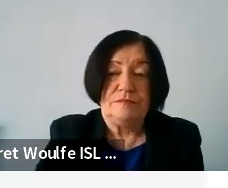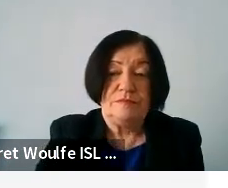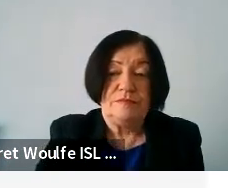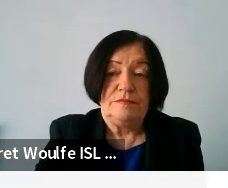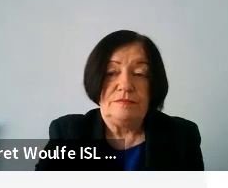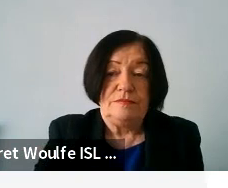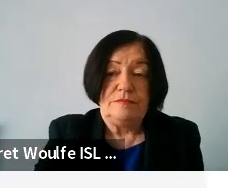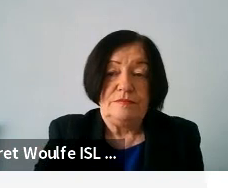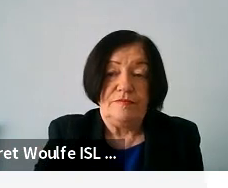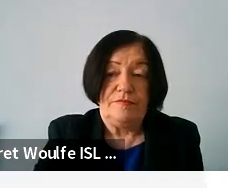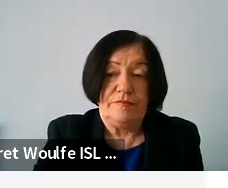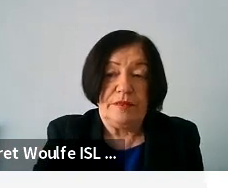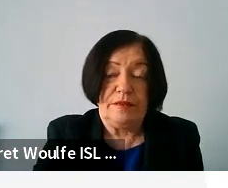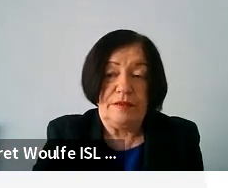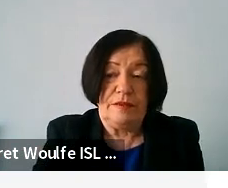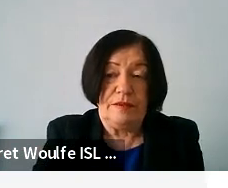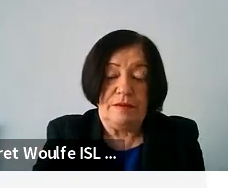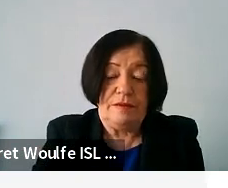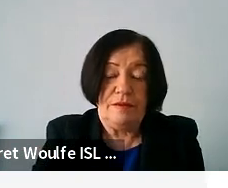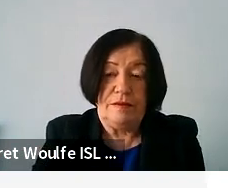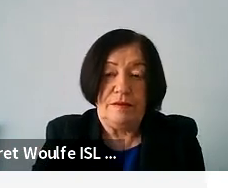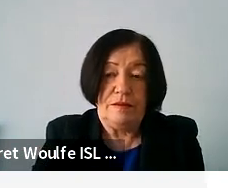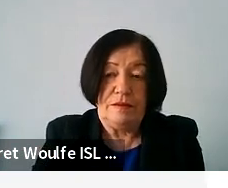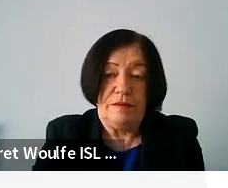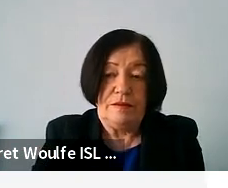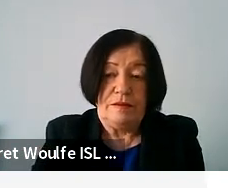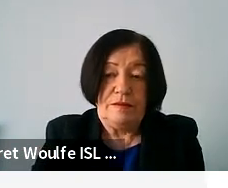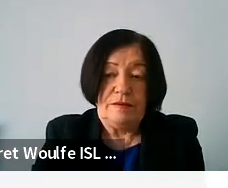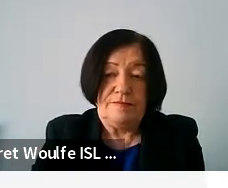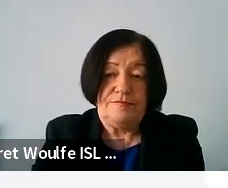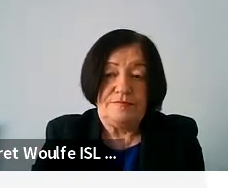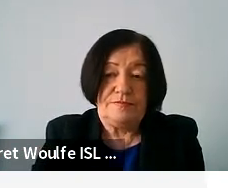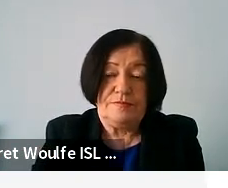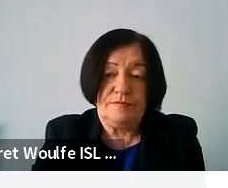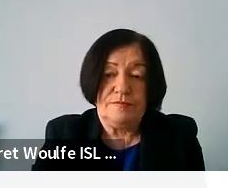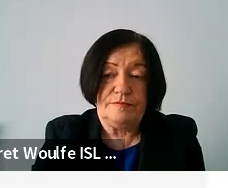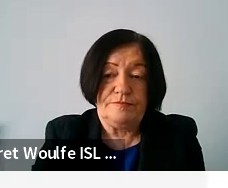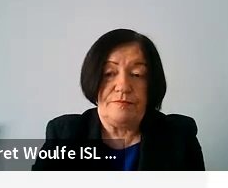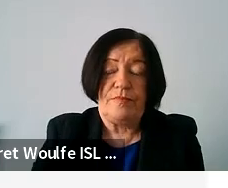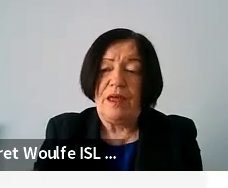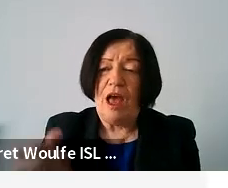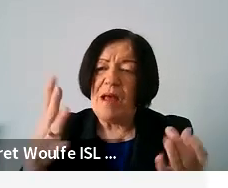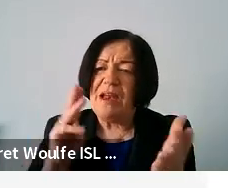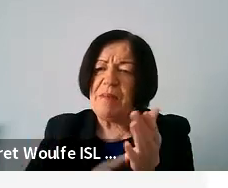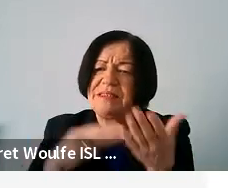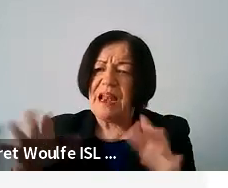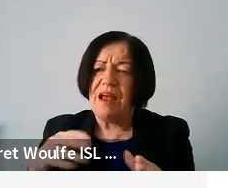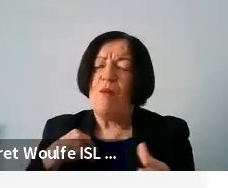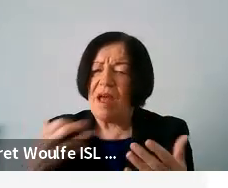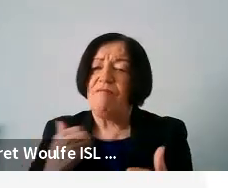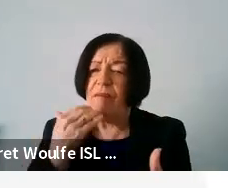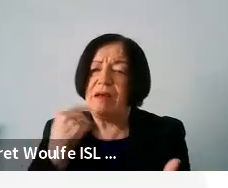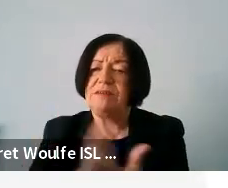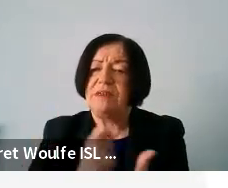Vasiliki, maybe you can tell us how many minutes we have? Yes, of course. So we have we have time.